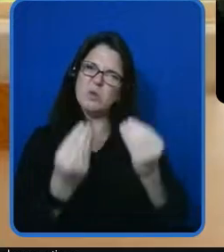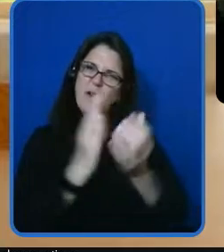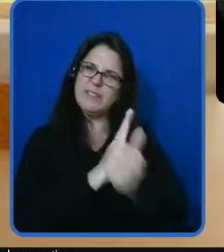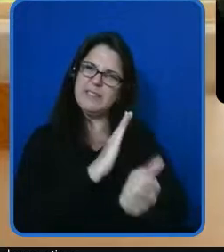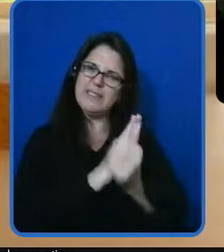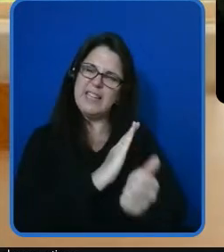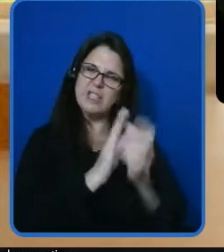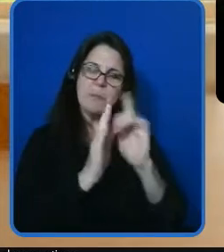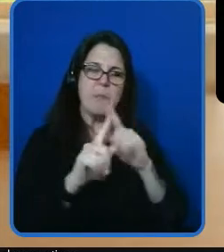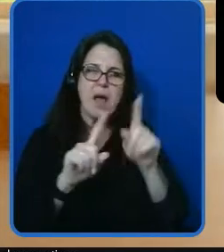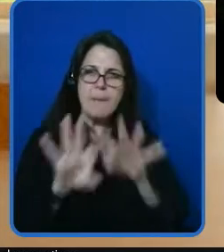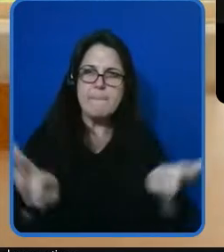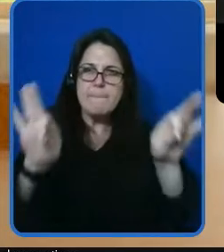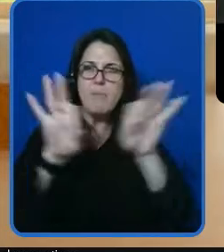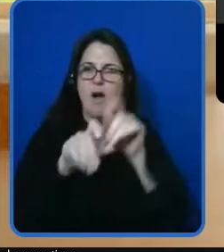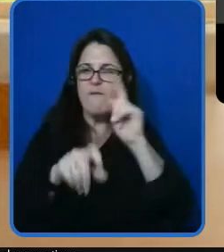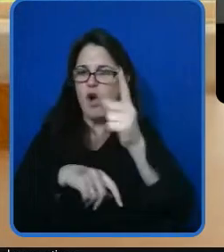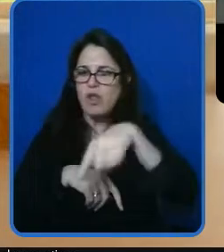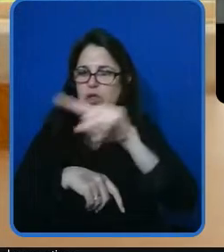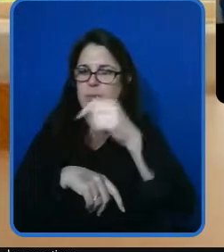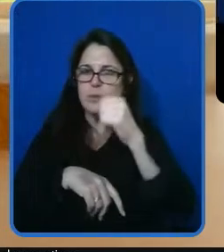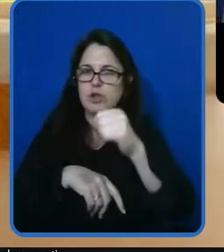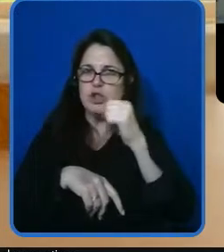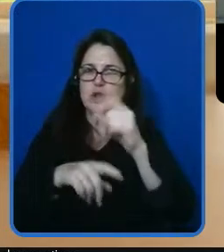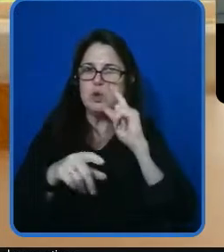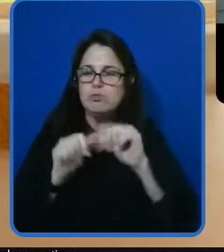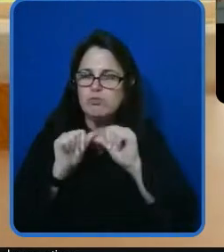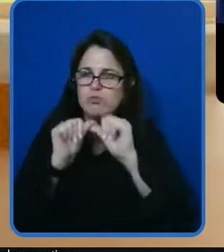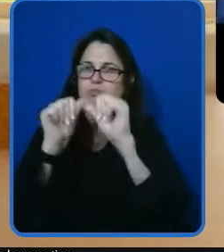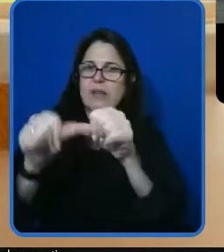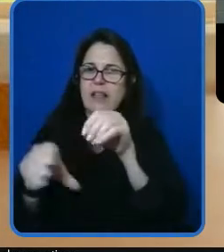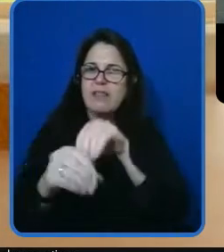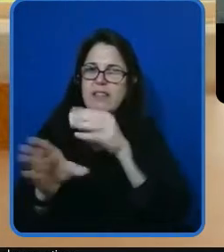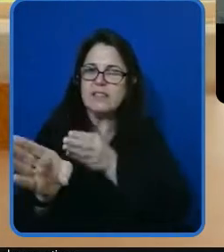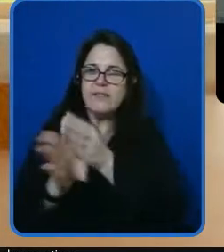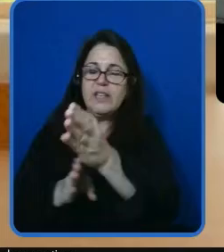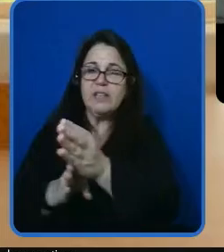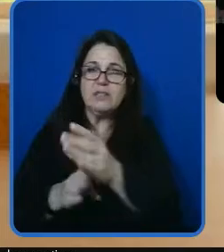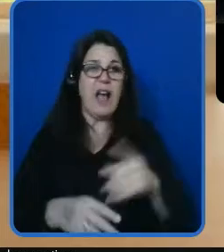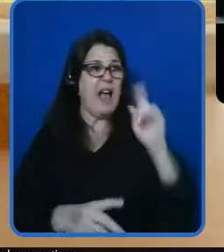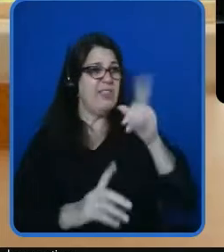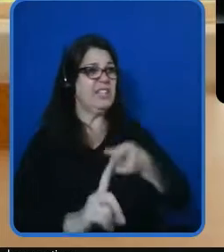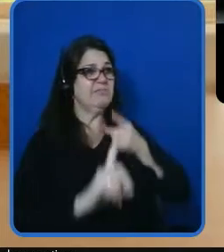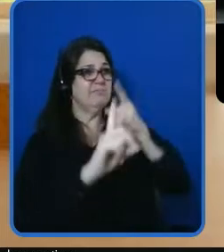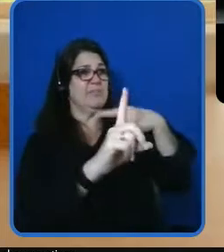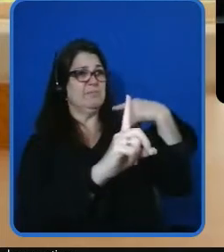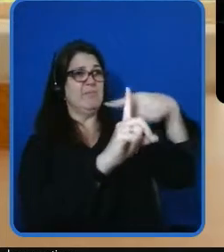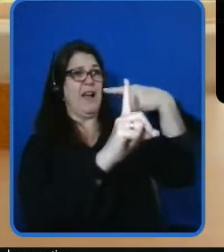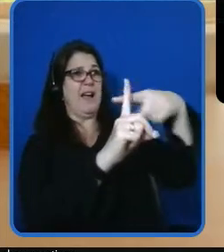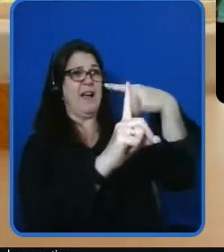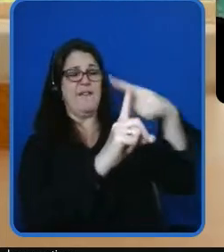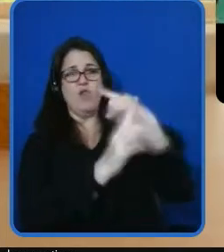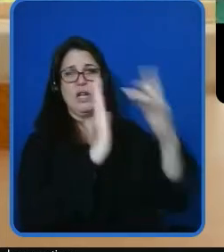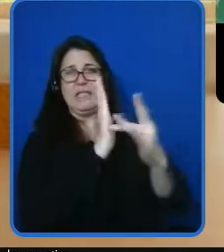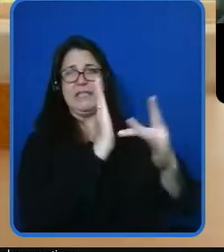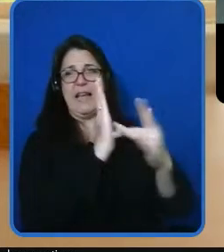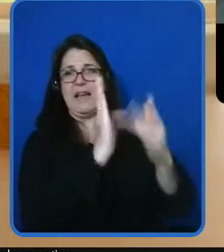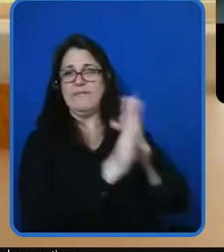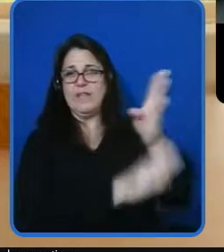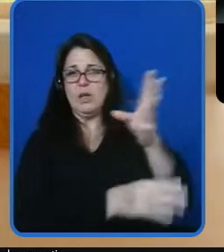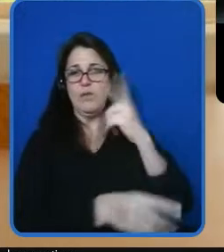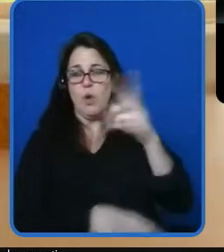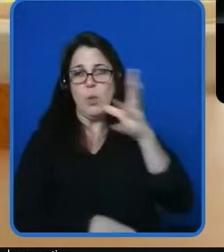them persisting in the field we're definitely going in a really positive direction for women in tech fields especially with